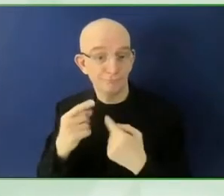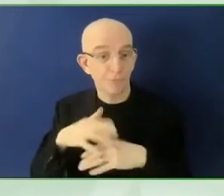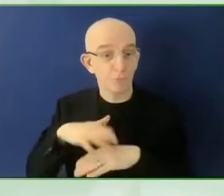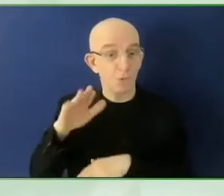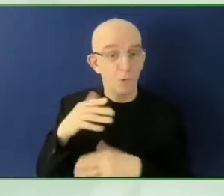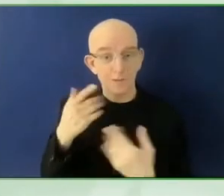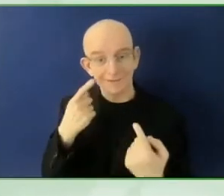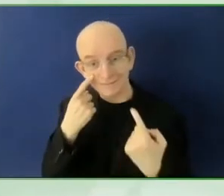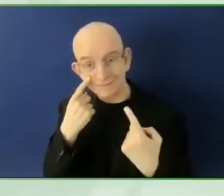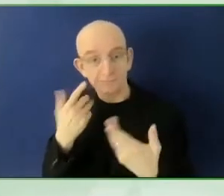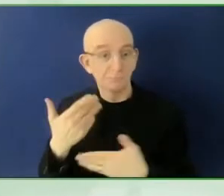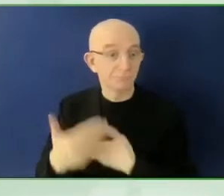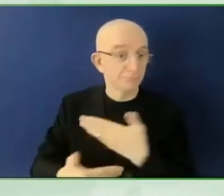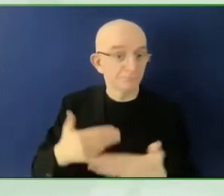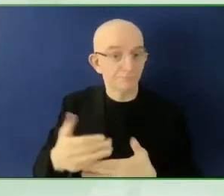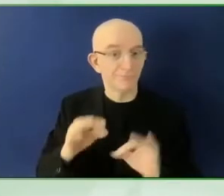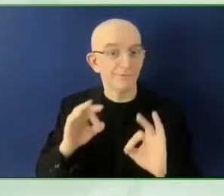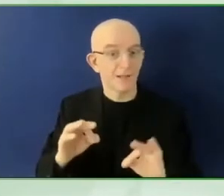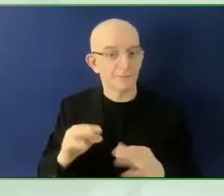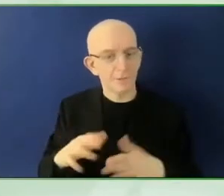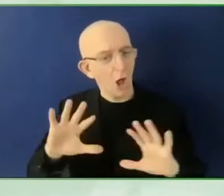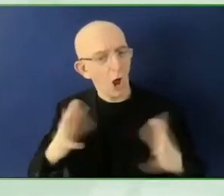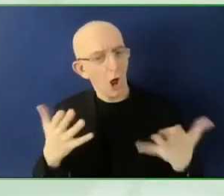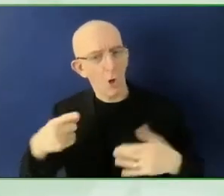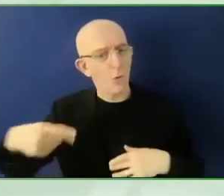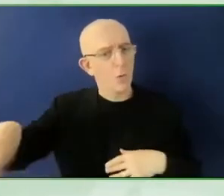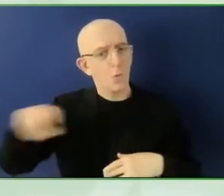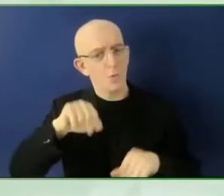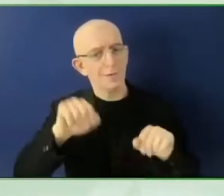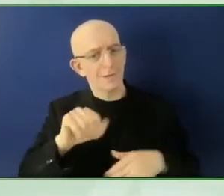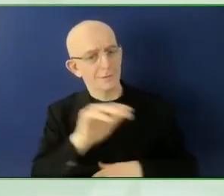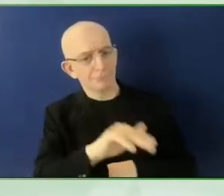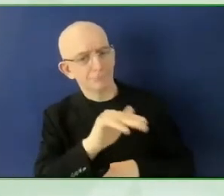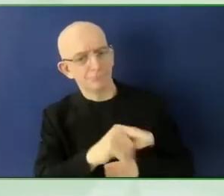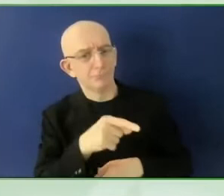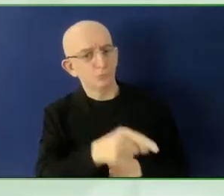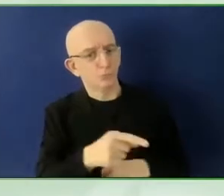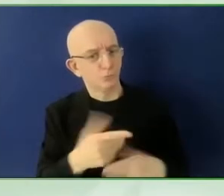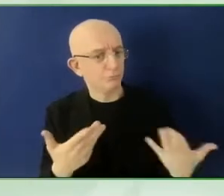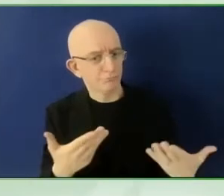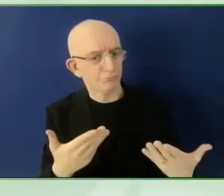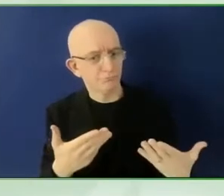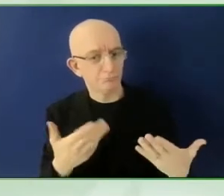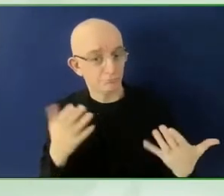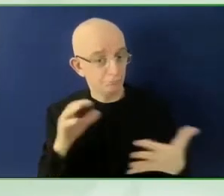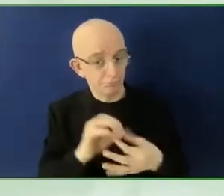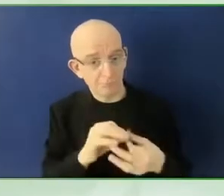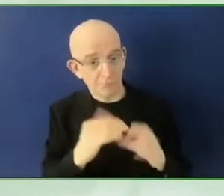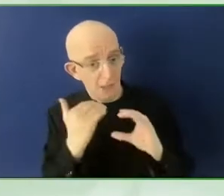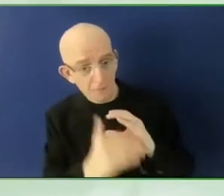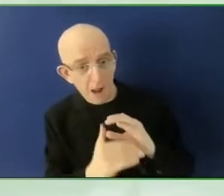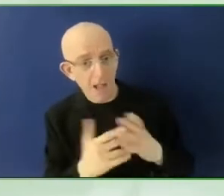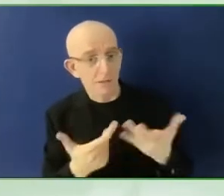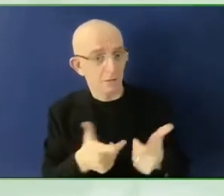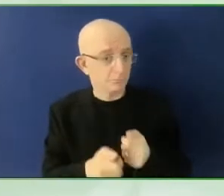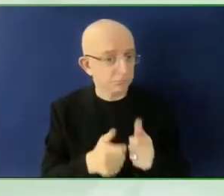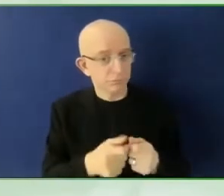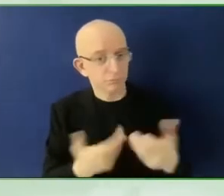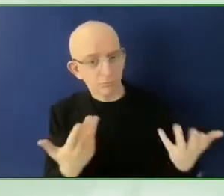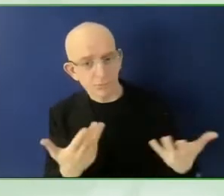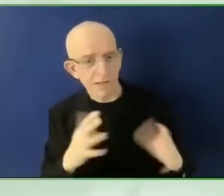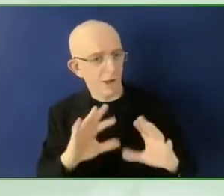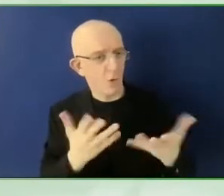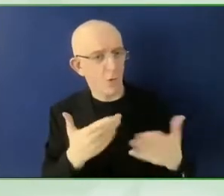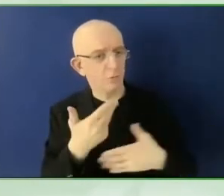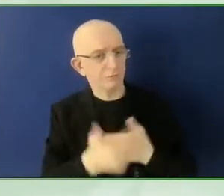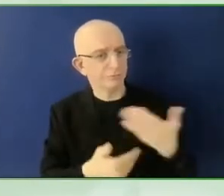if you go to the website, you can submit a form. If you look under the business solutions section of the website,